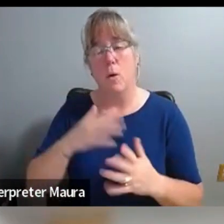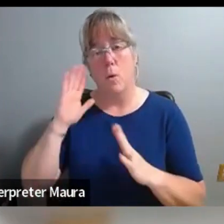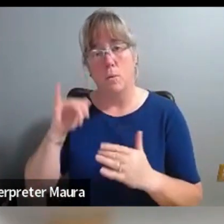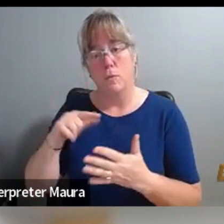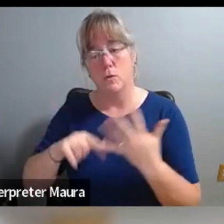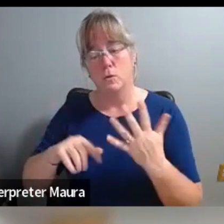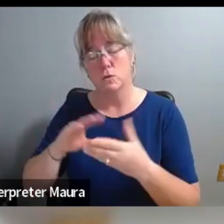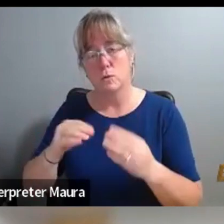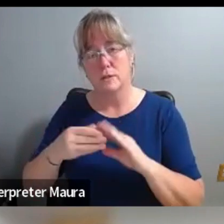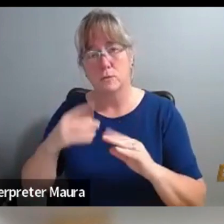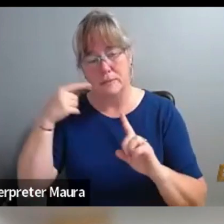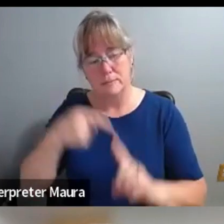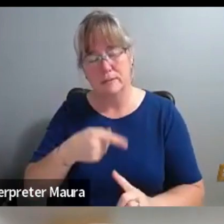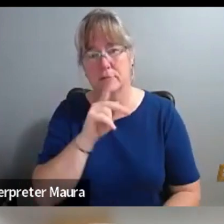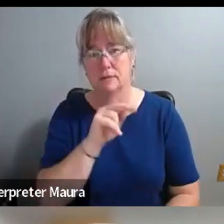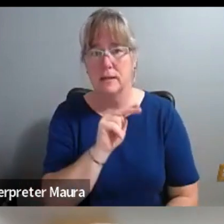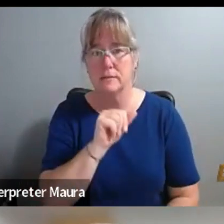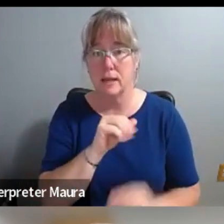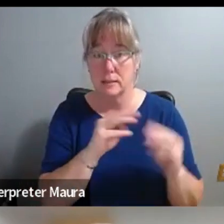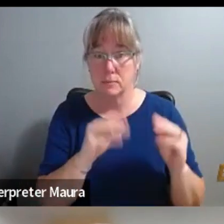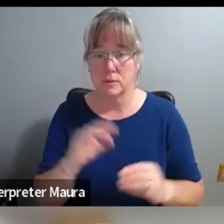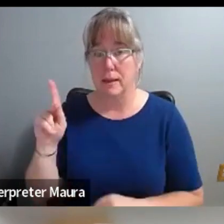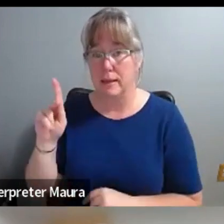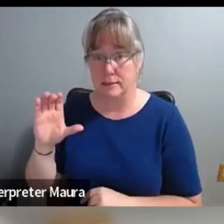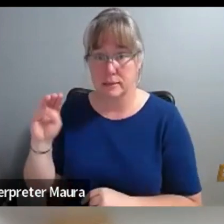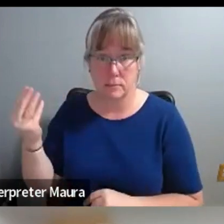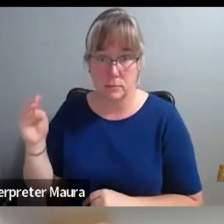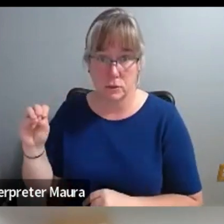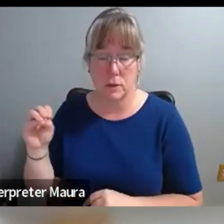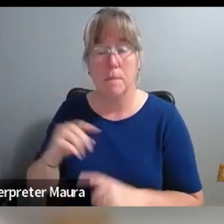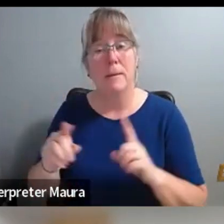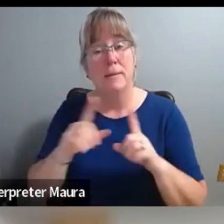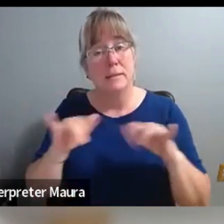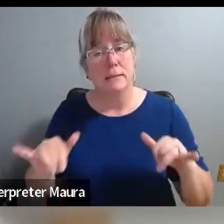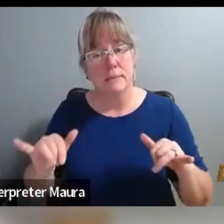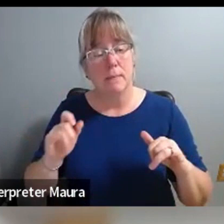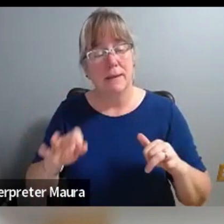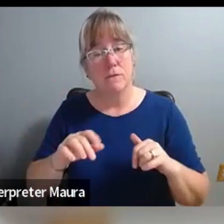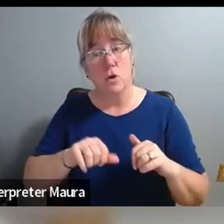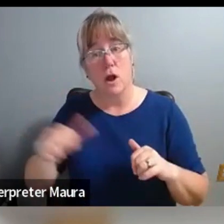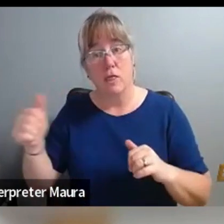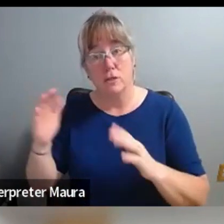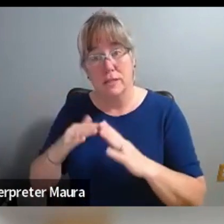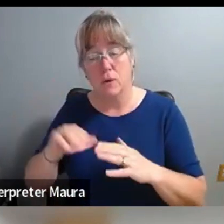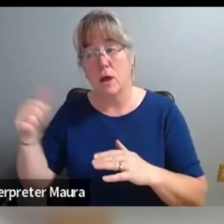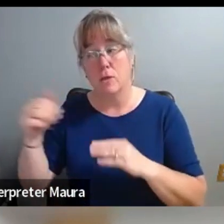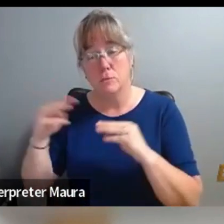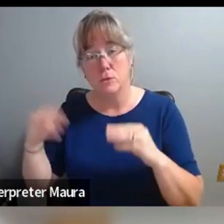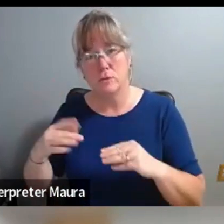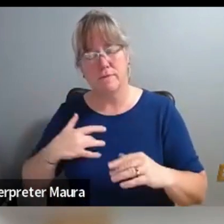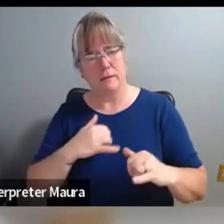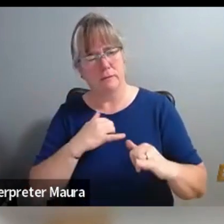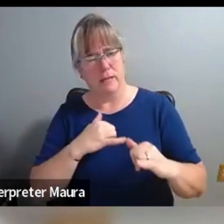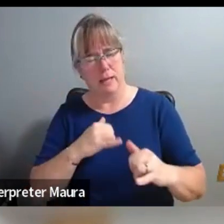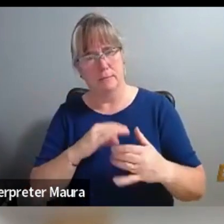Kansas City, but also relevant and familiar to any city, any museum in the U.S., and so they might be